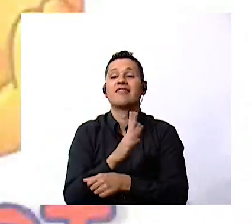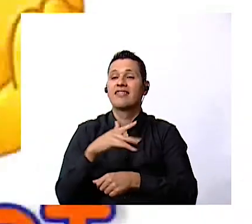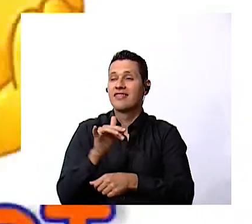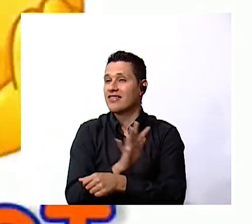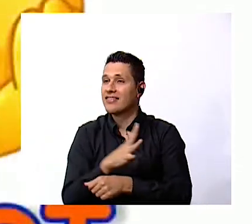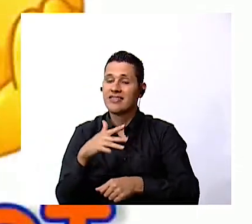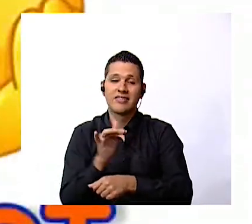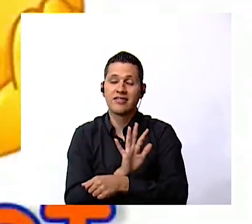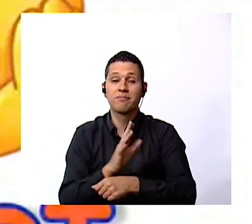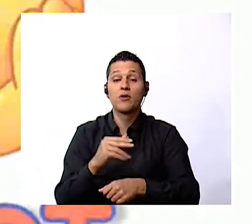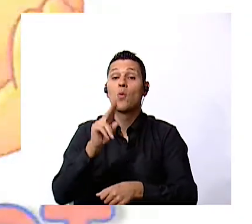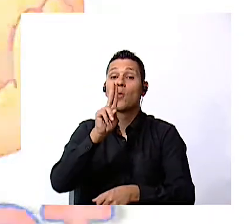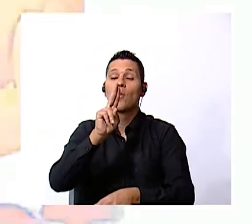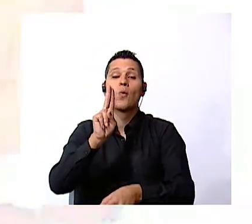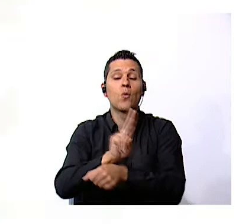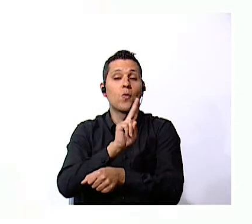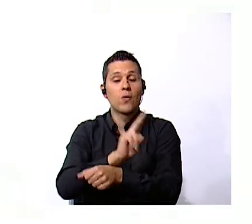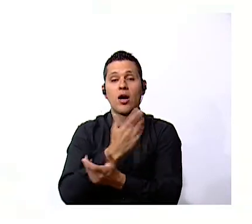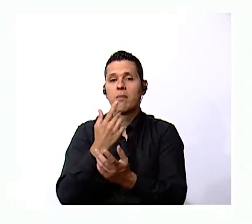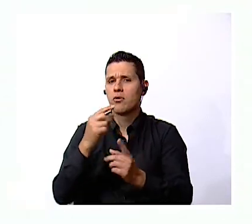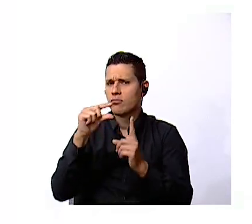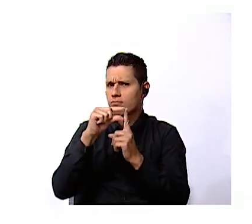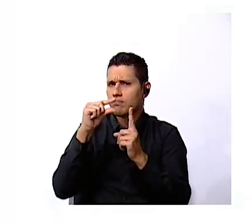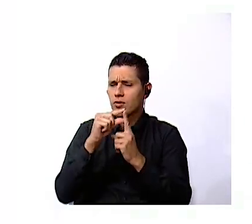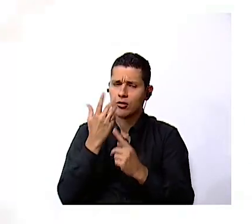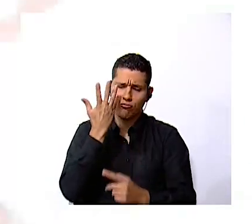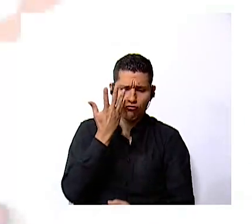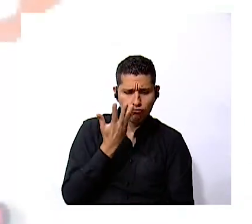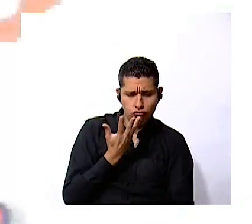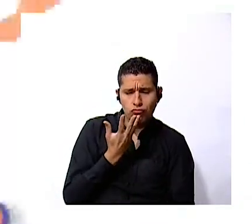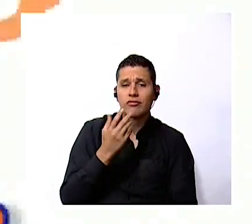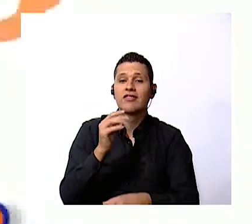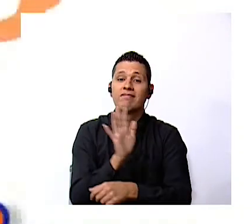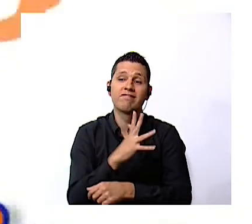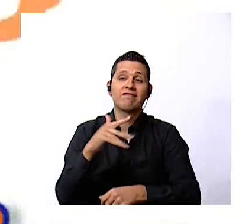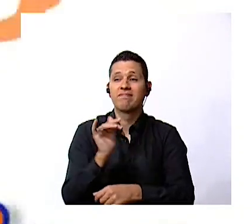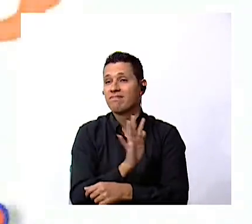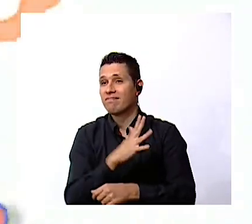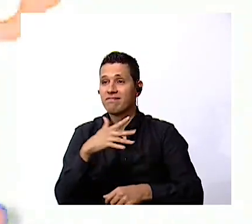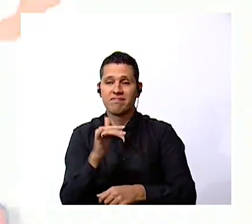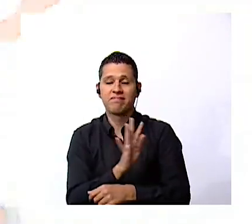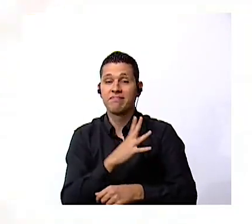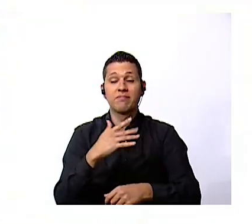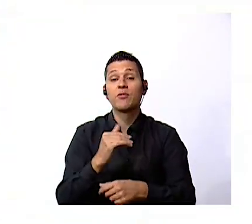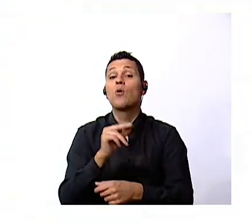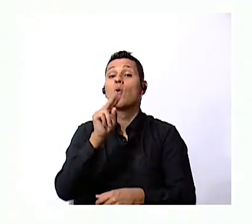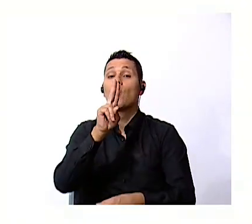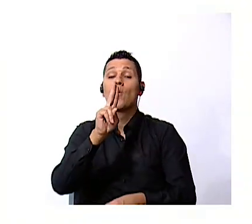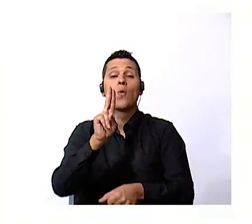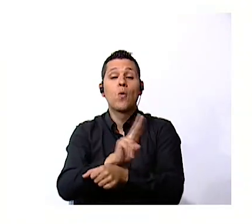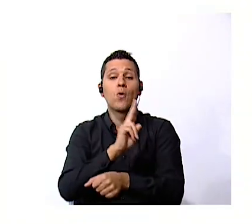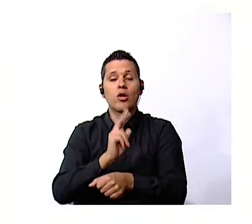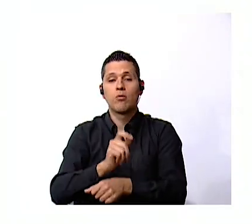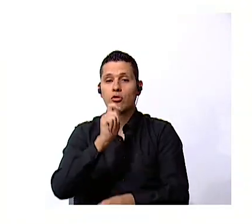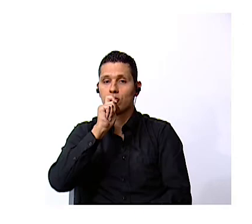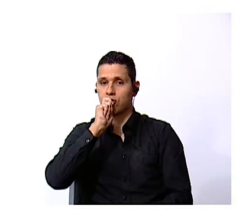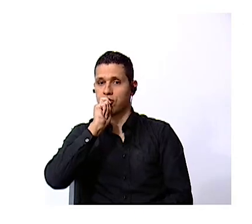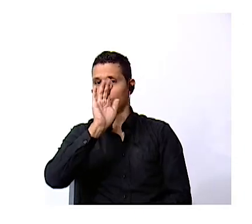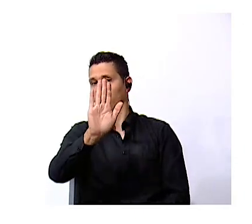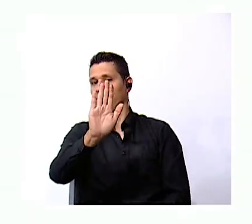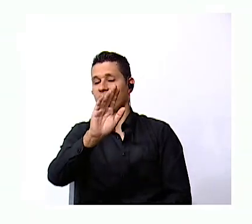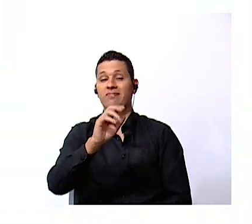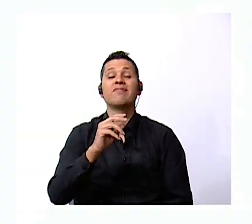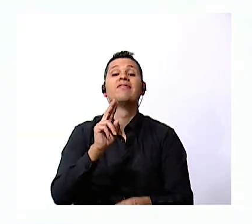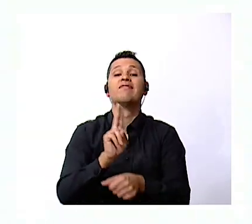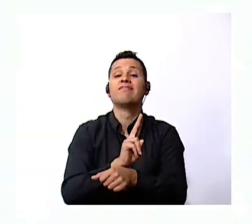upset u is for umpire you know some u